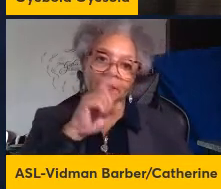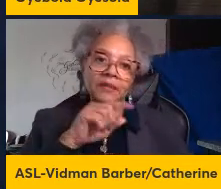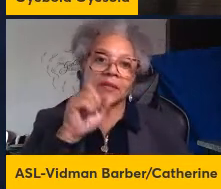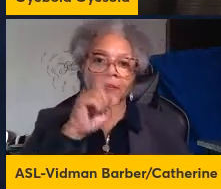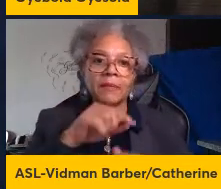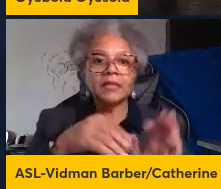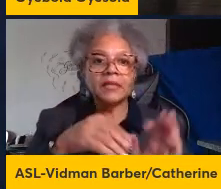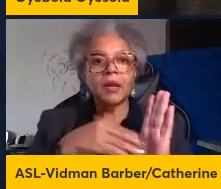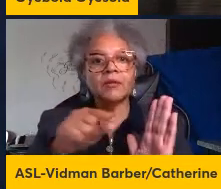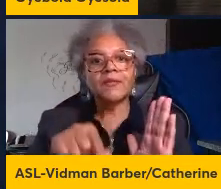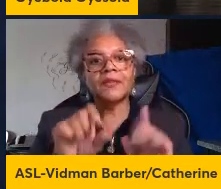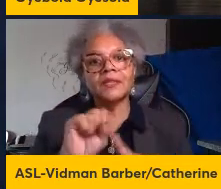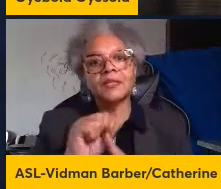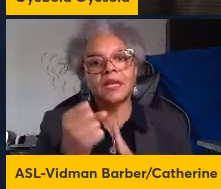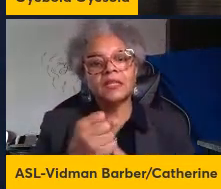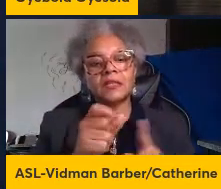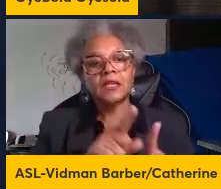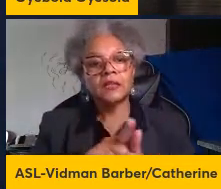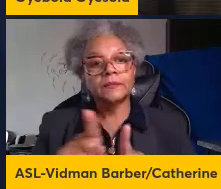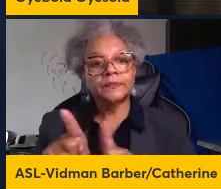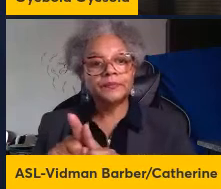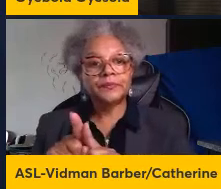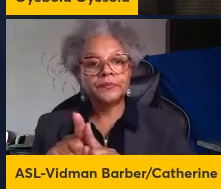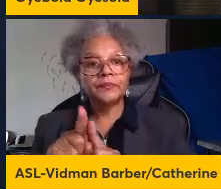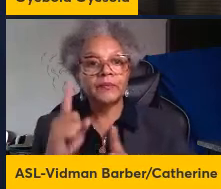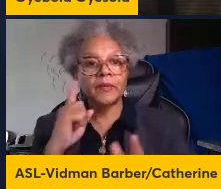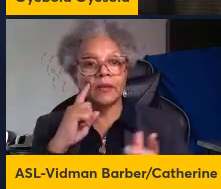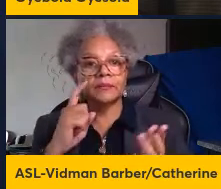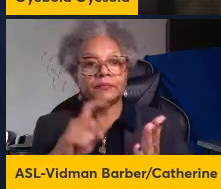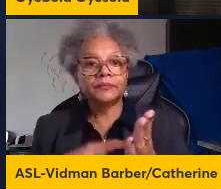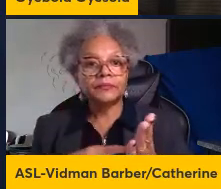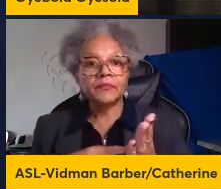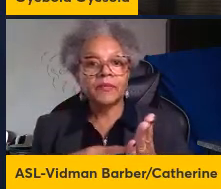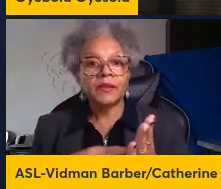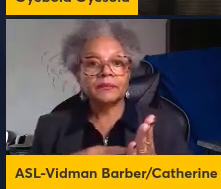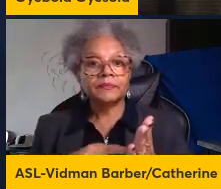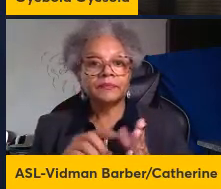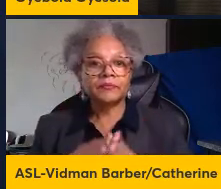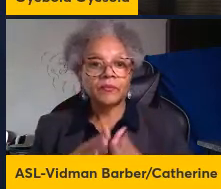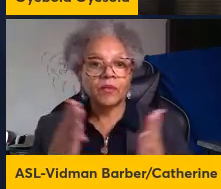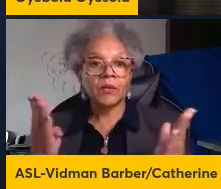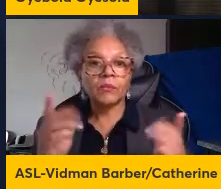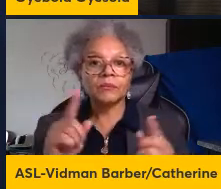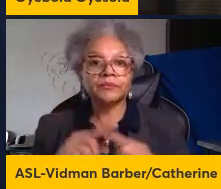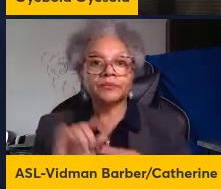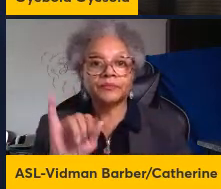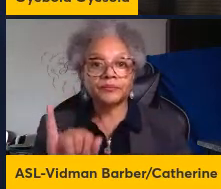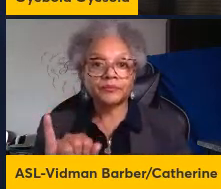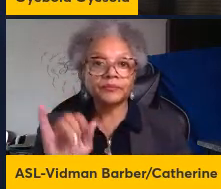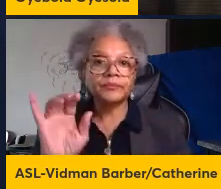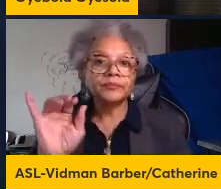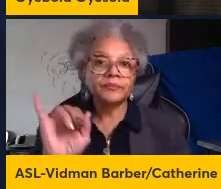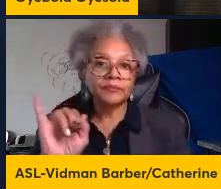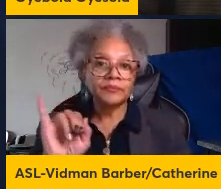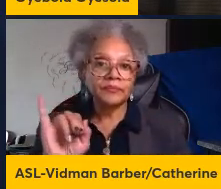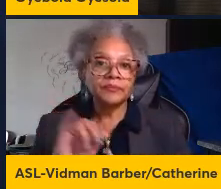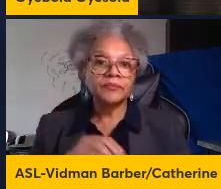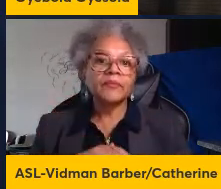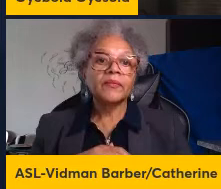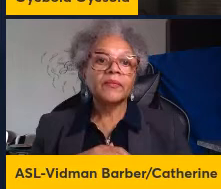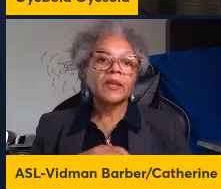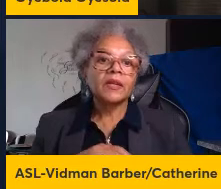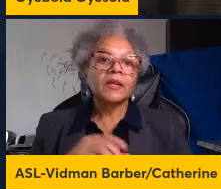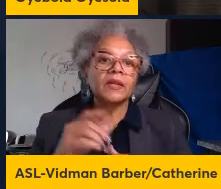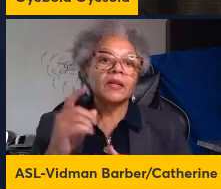in this case can also dictate susceptibility to intestinal helmet infection so for example using a